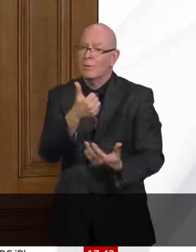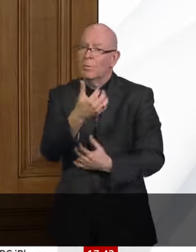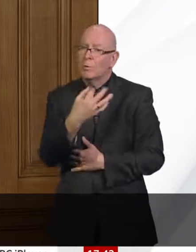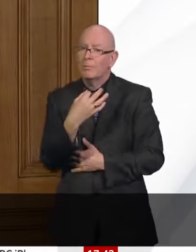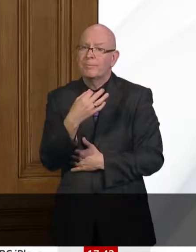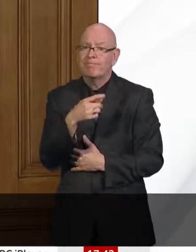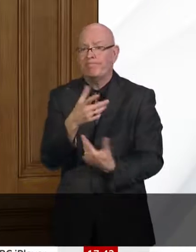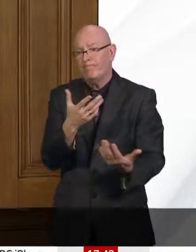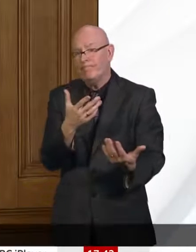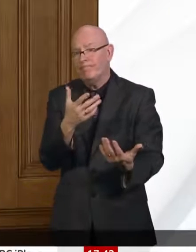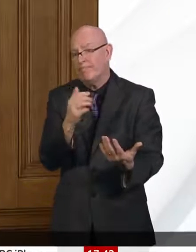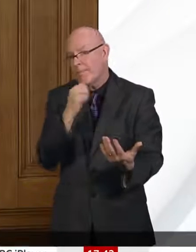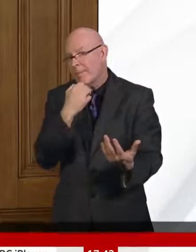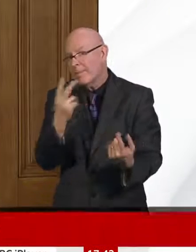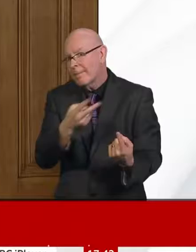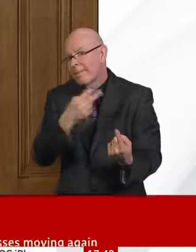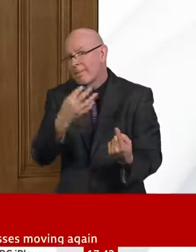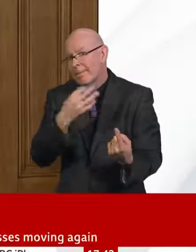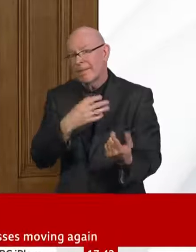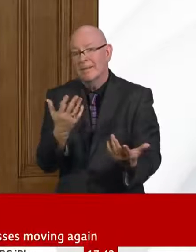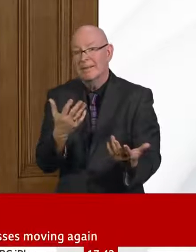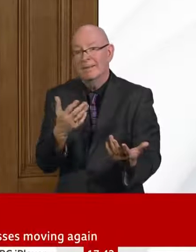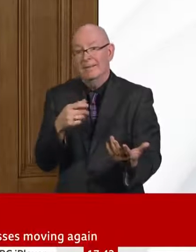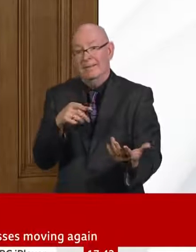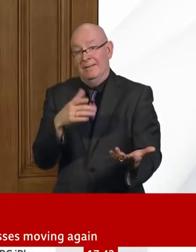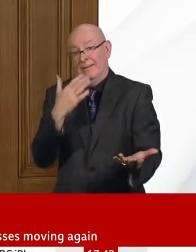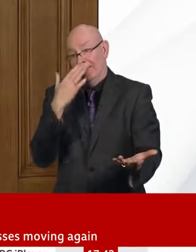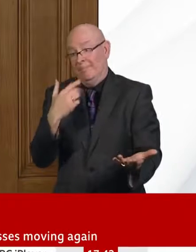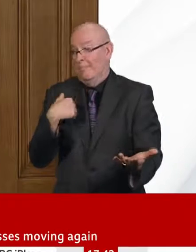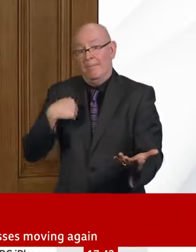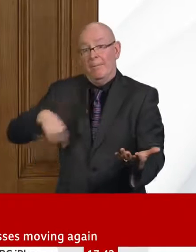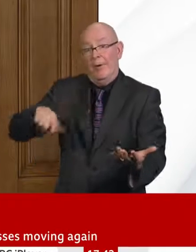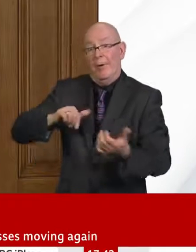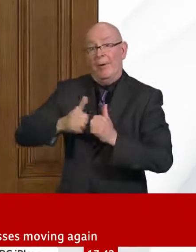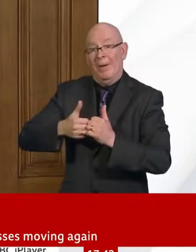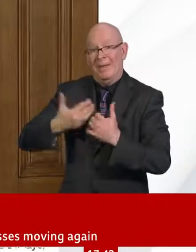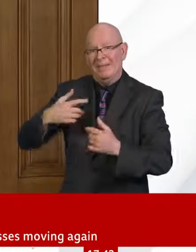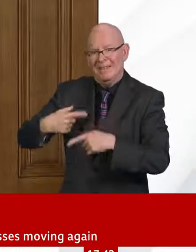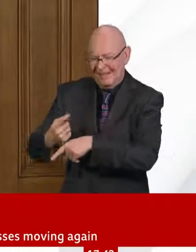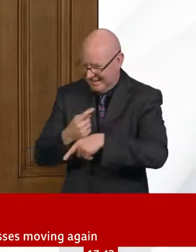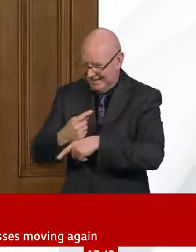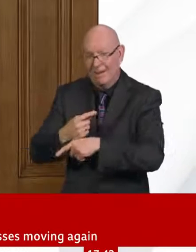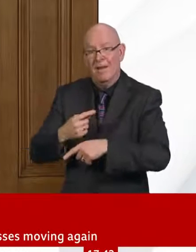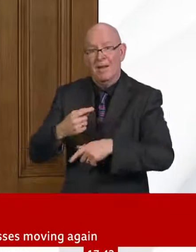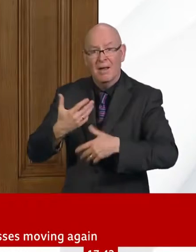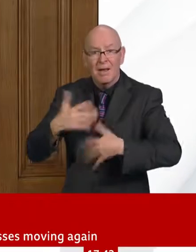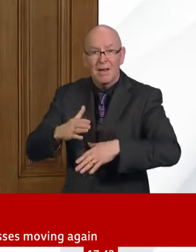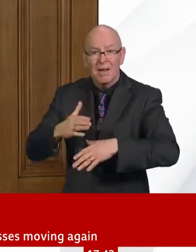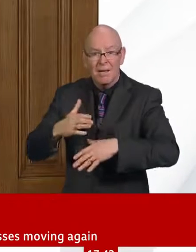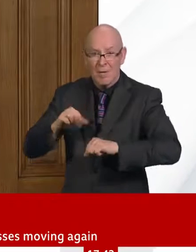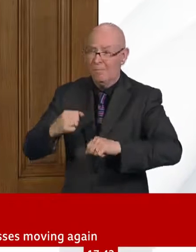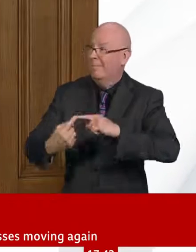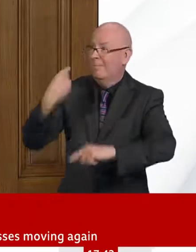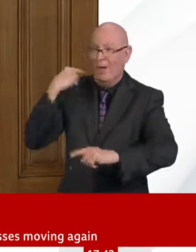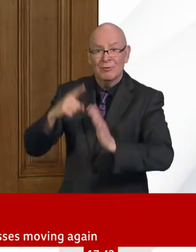We have learned so much that I wish I had known in January, because undoubtedly we perhaps could have done things